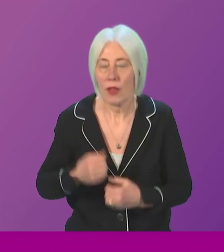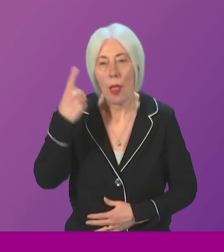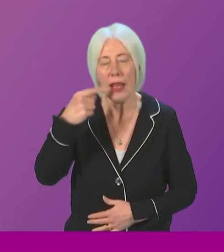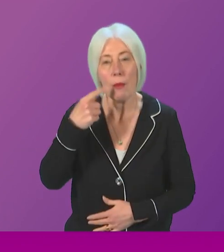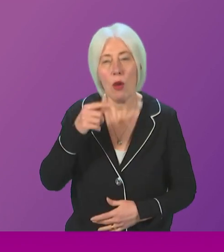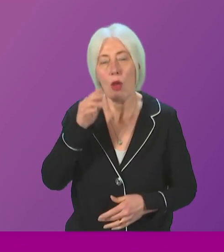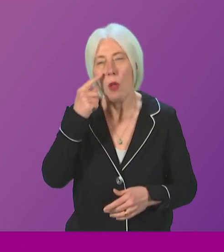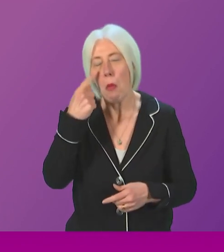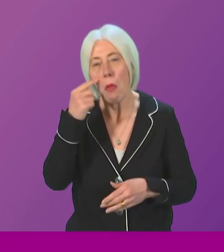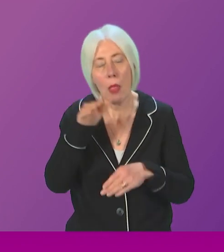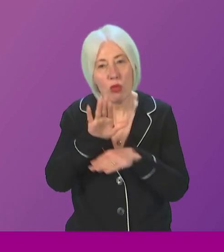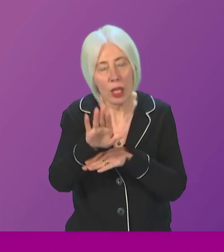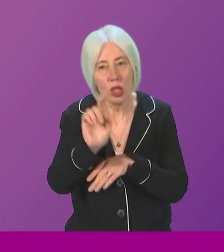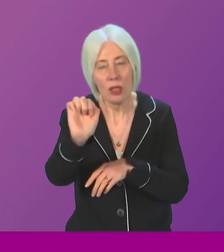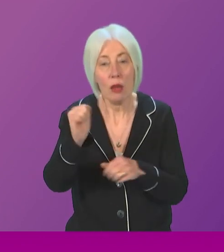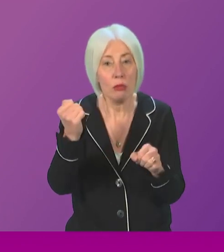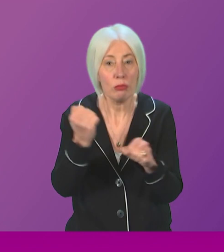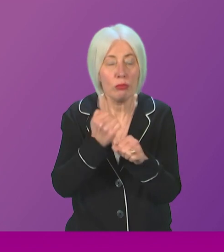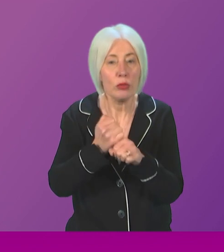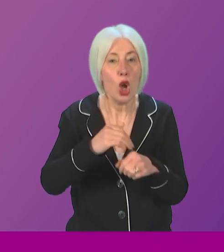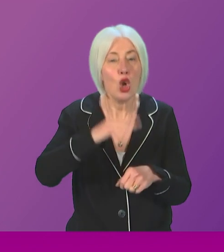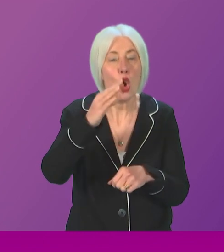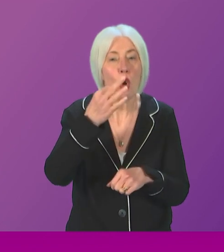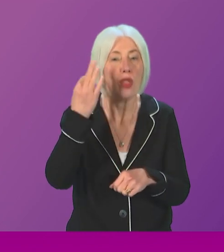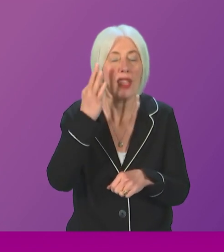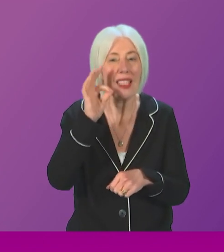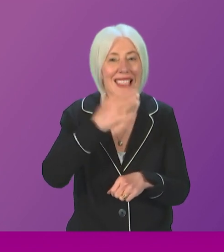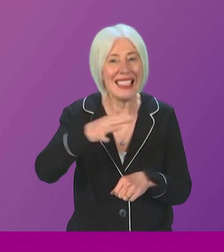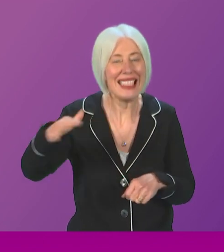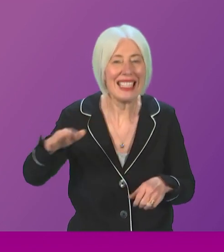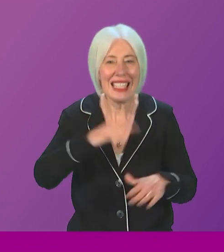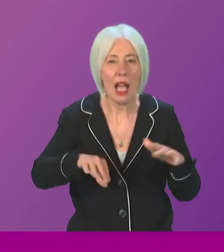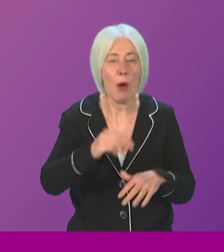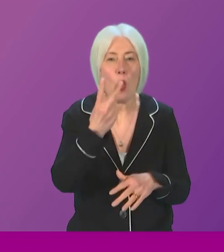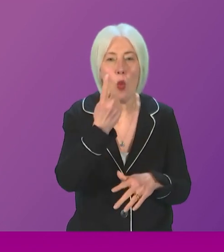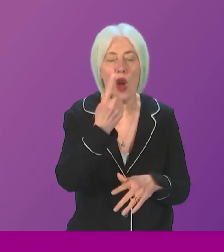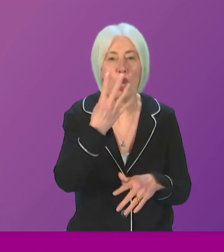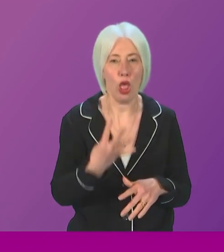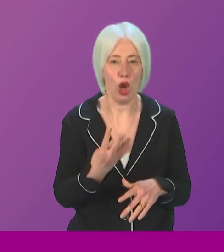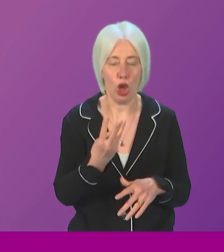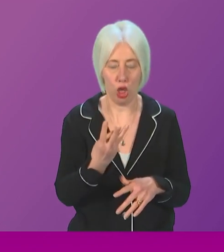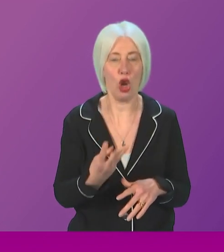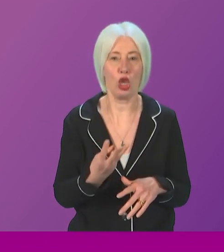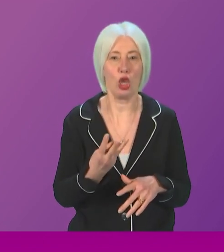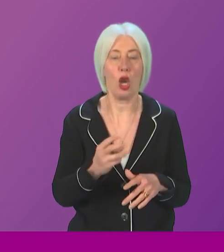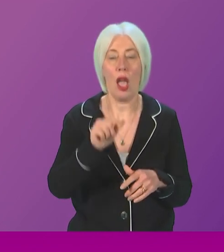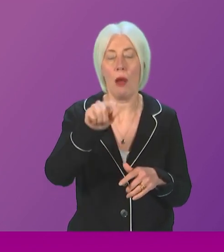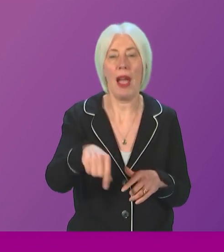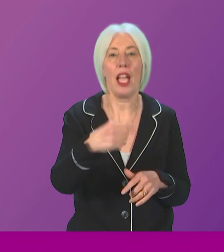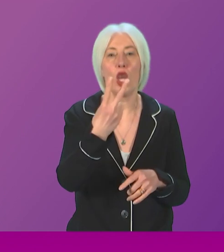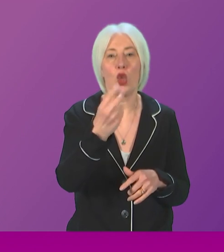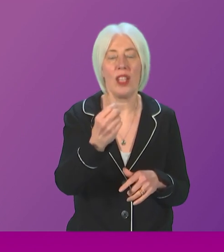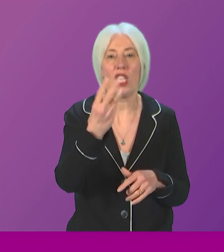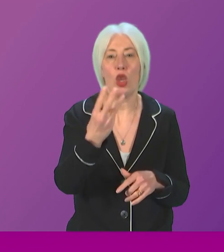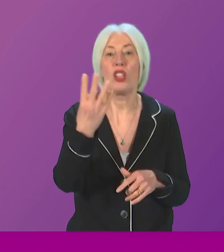projections found that production in the North Sea will be around about a third of 2019 levels by 2035. So we know